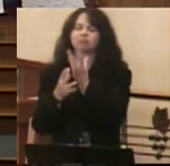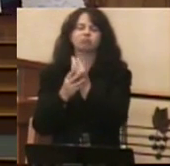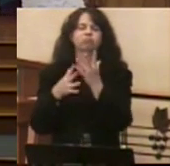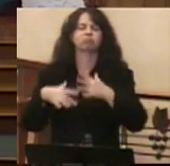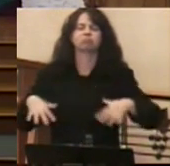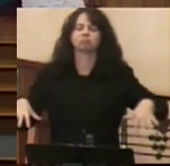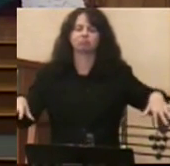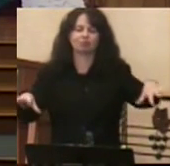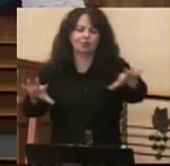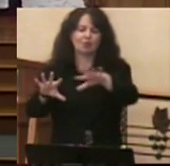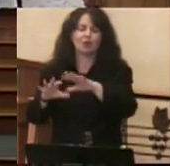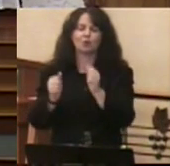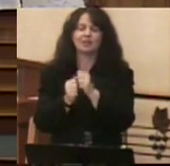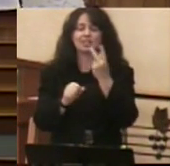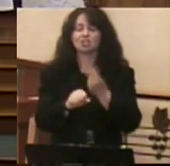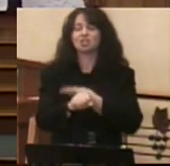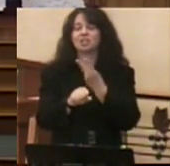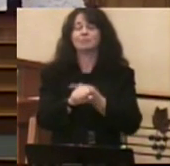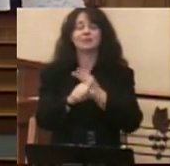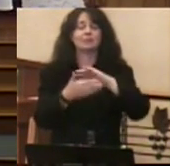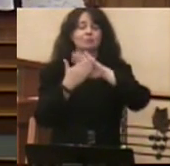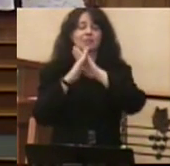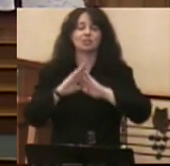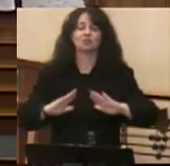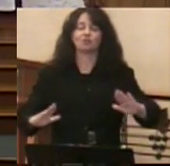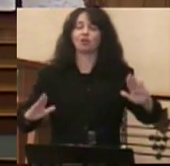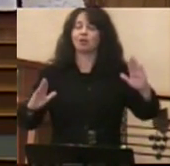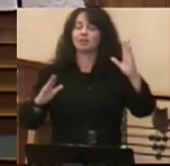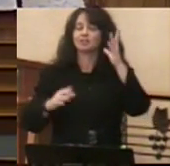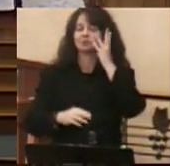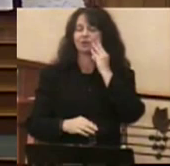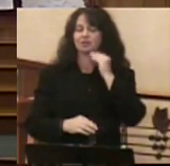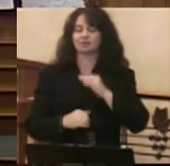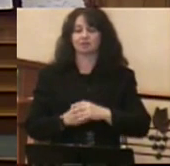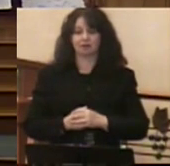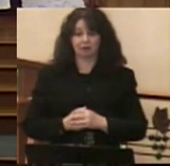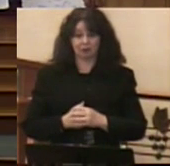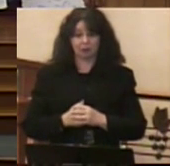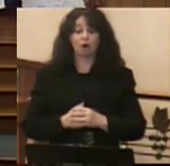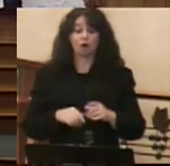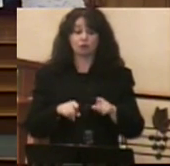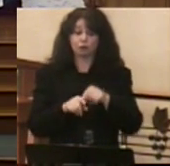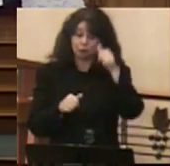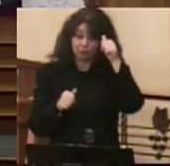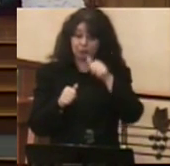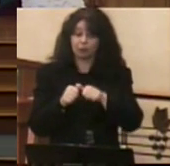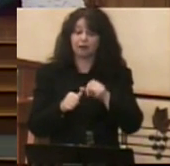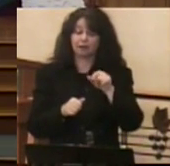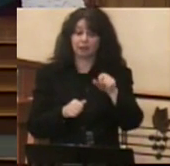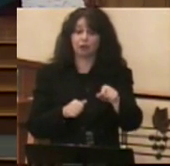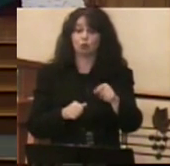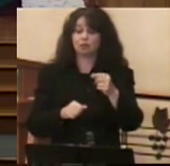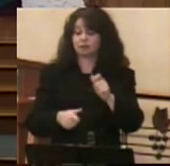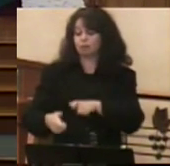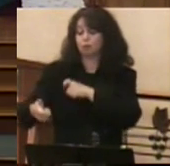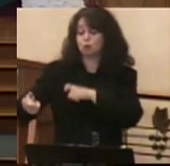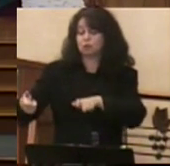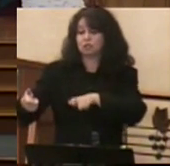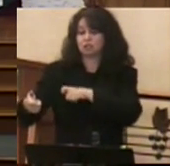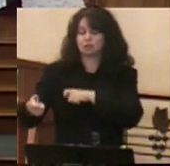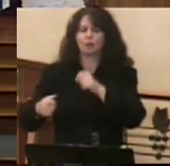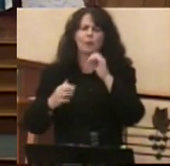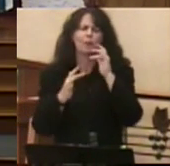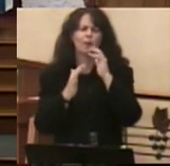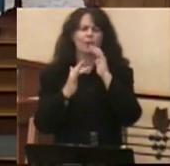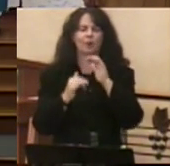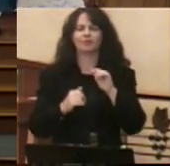learn in our reading again today that David was a musician, and likely his time out shepherding the flocks in the